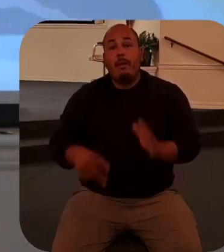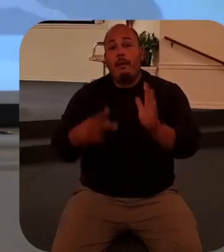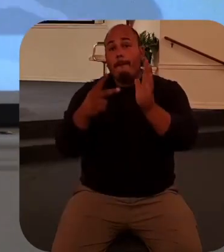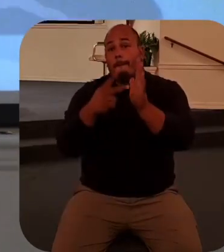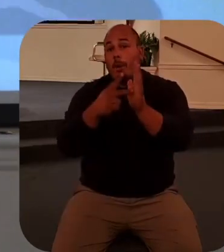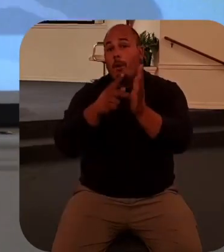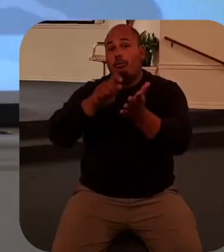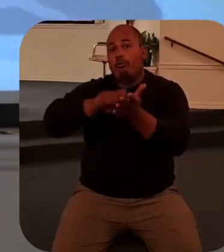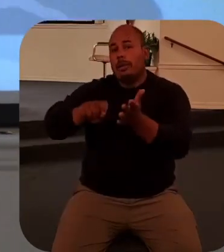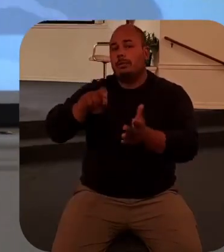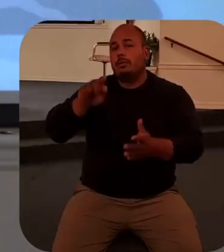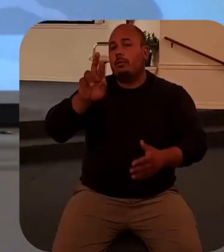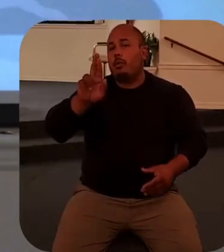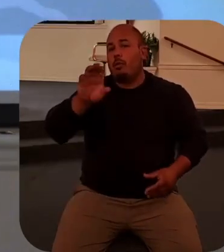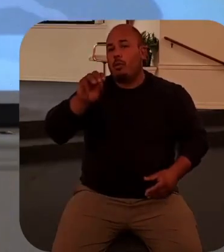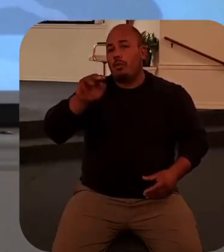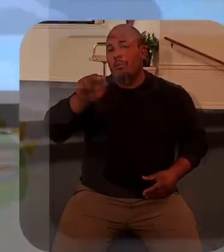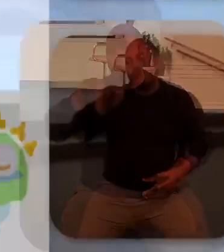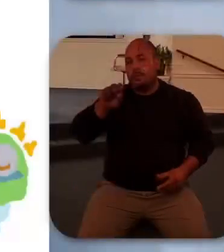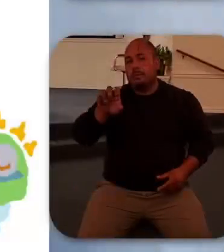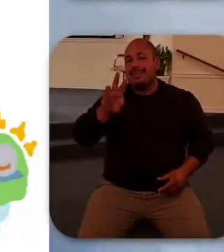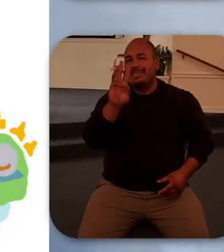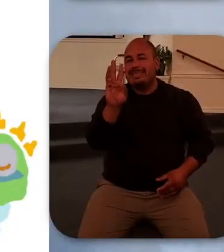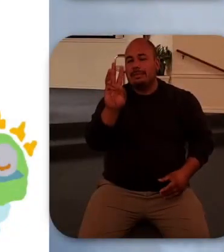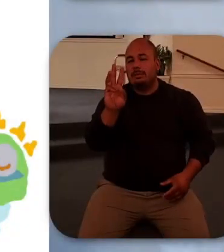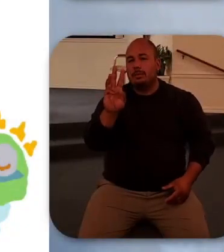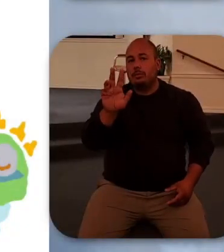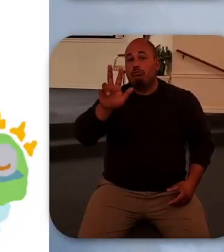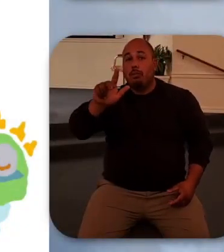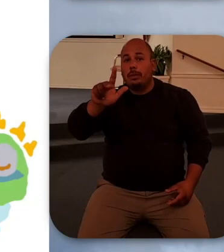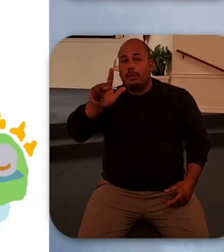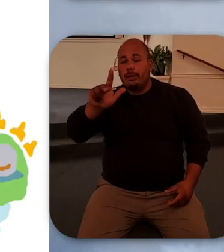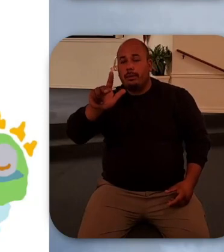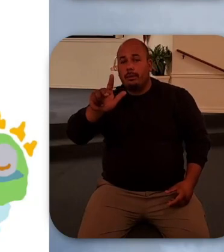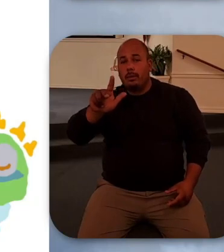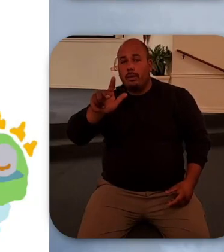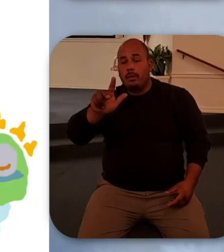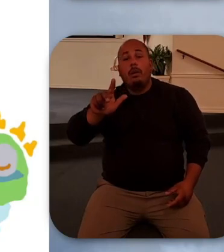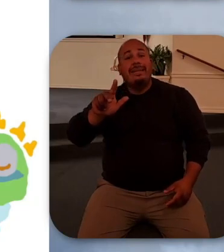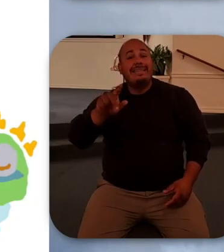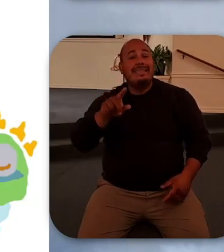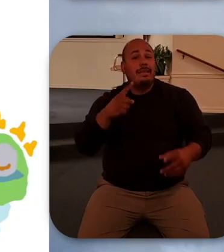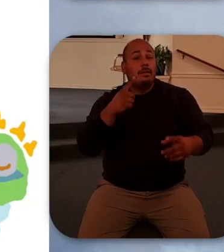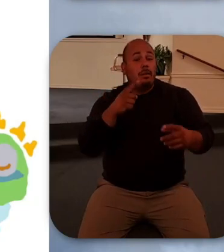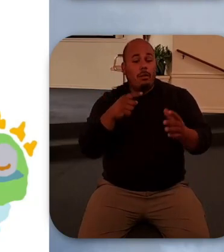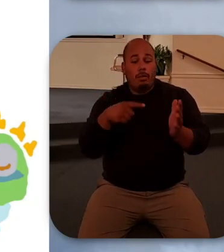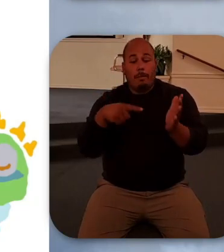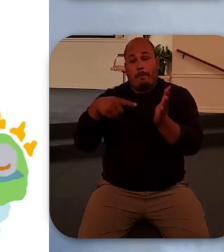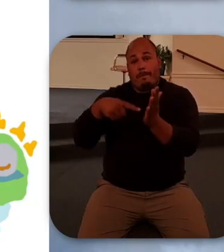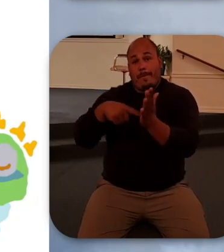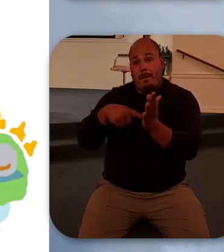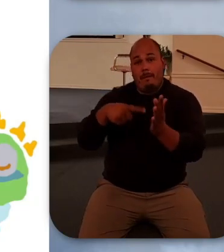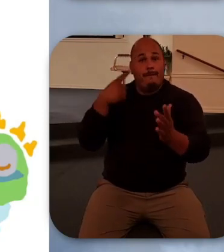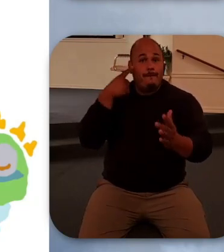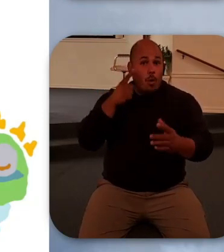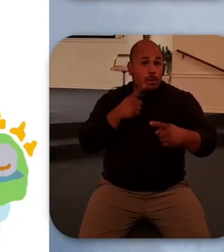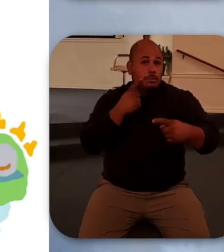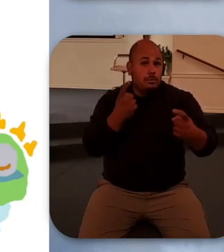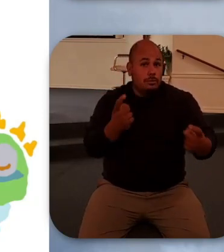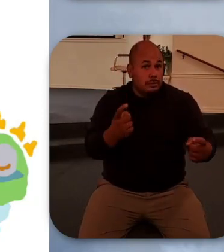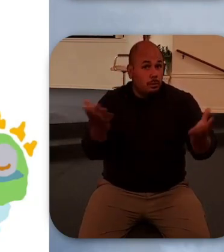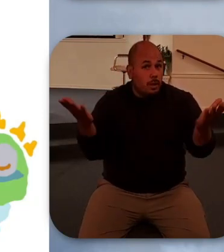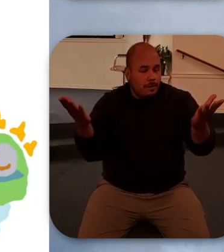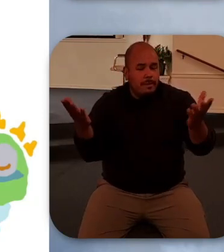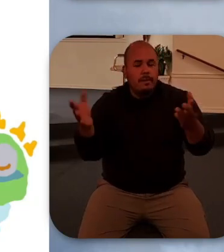verse 23 the wages of sin is death death is part of our existence because of human